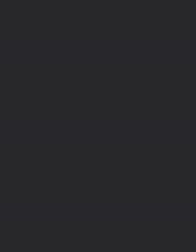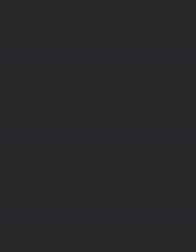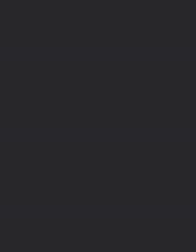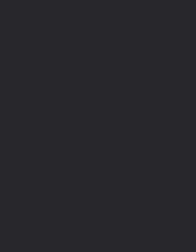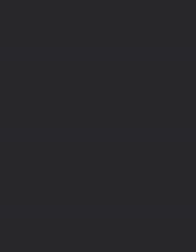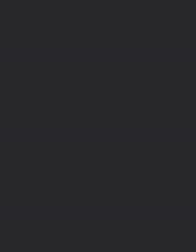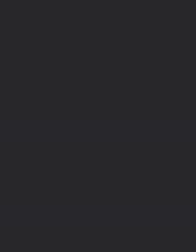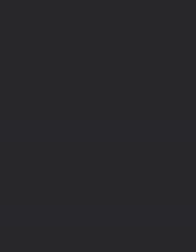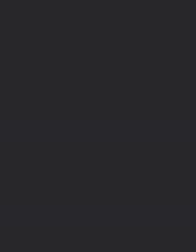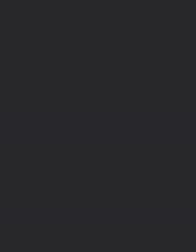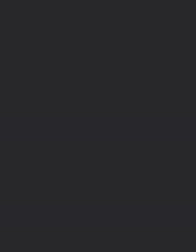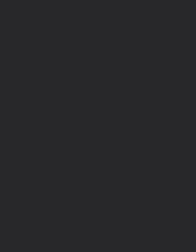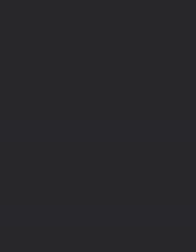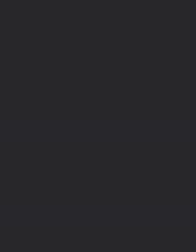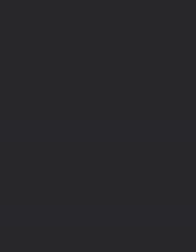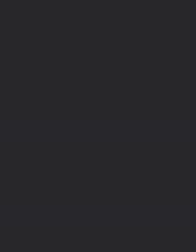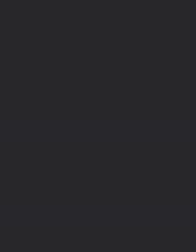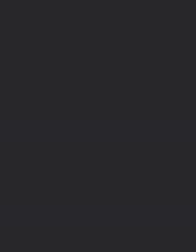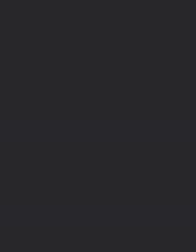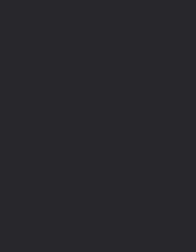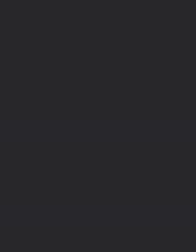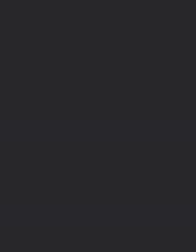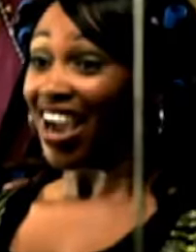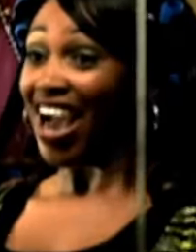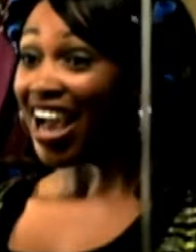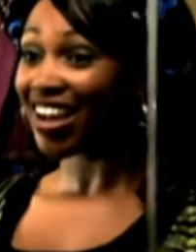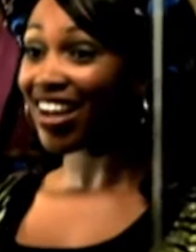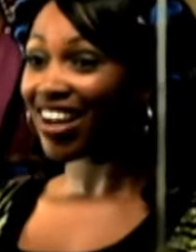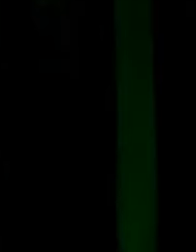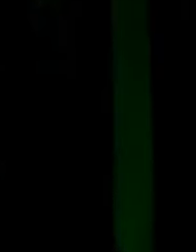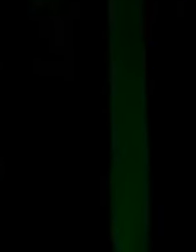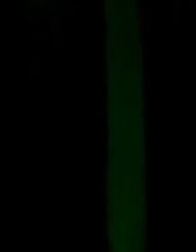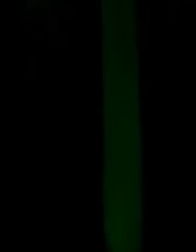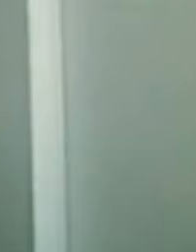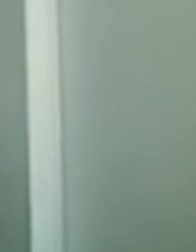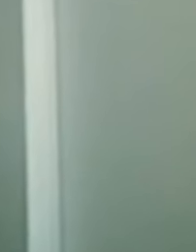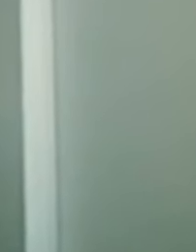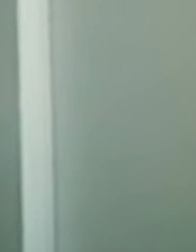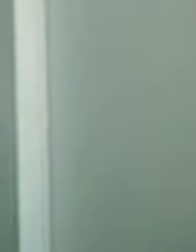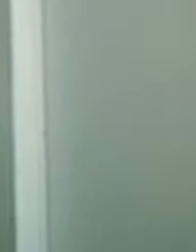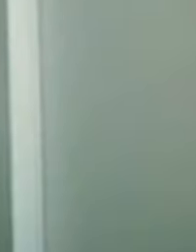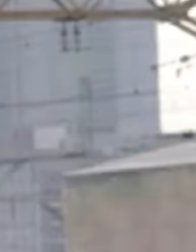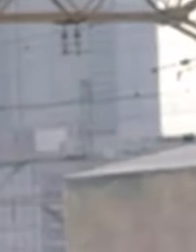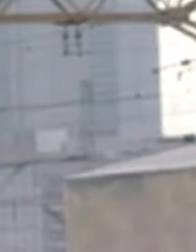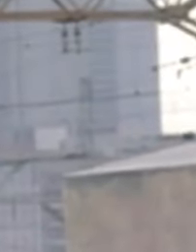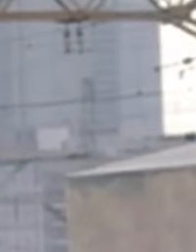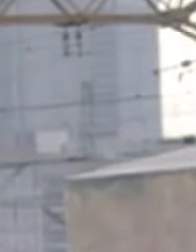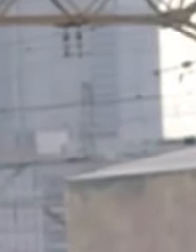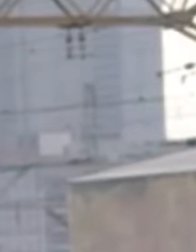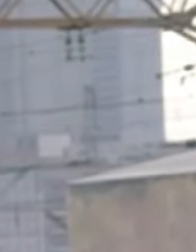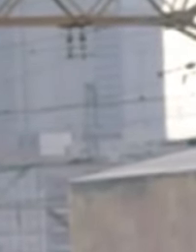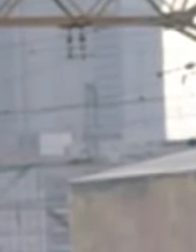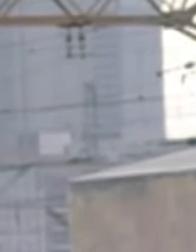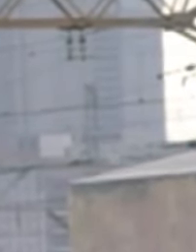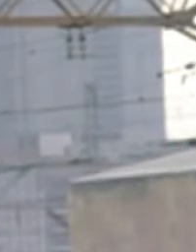real medical aid. Exciting, isn't it? We do not just speak. We let every voice